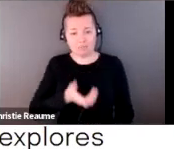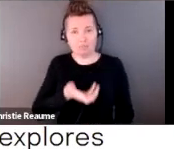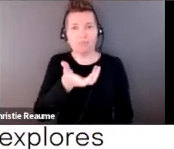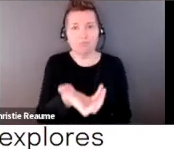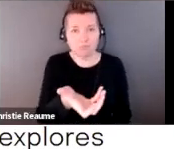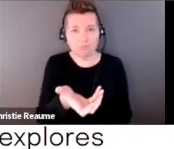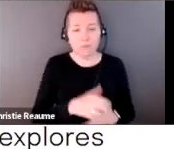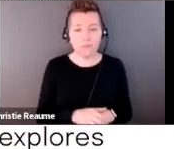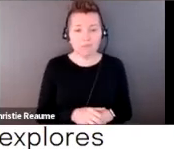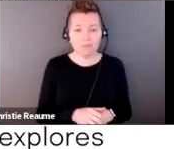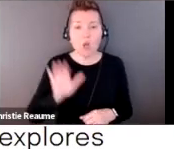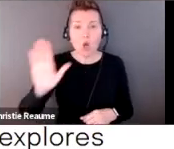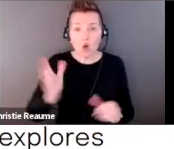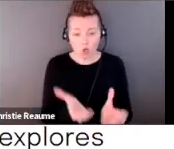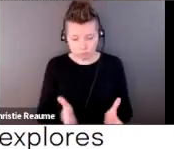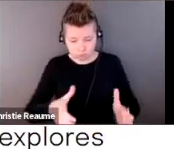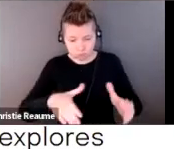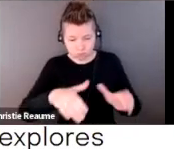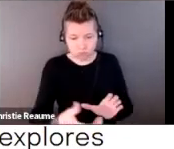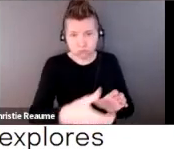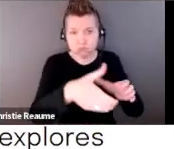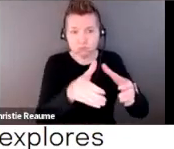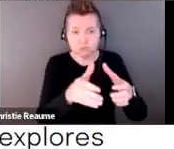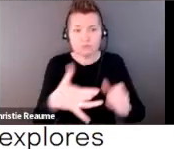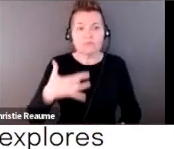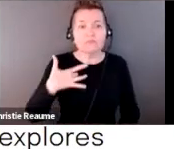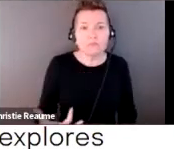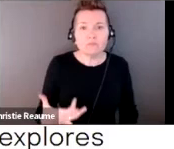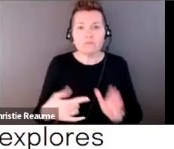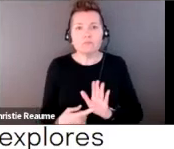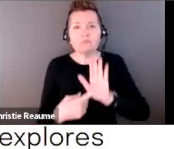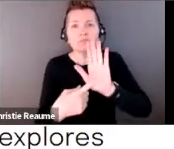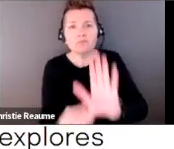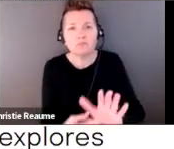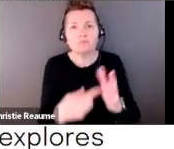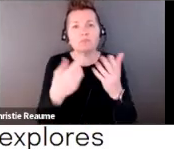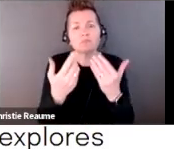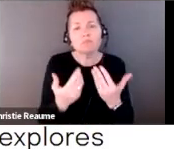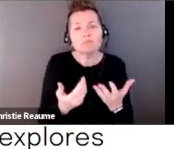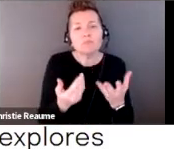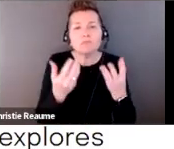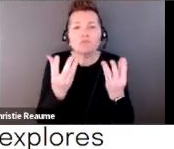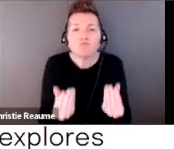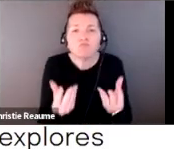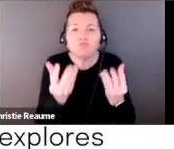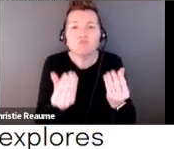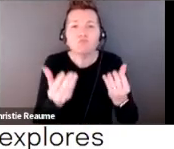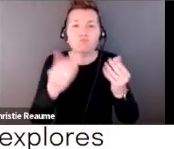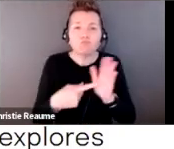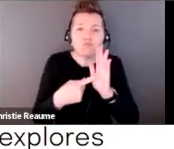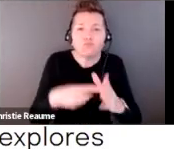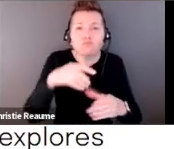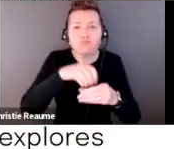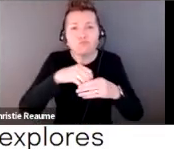ceramic depiction of illness is often juxtaposed with the delicate form and flow of each vessel, recognizing the body's